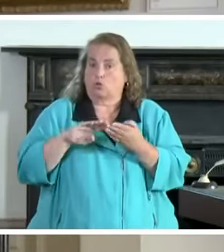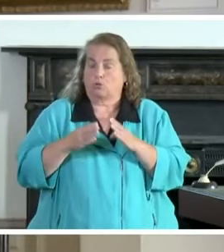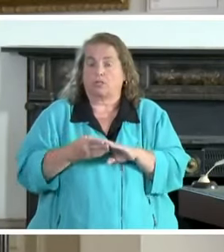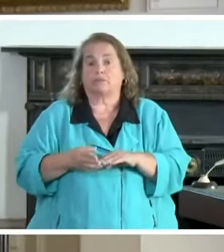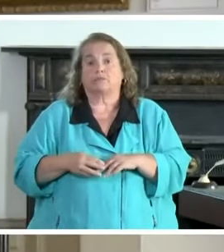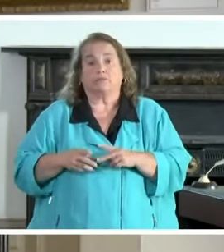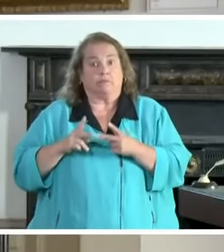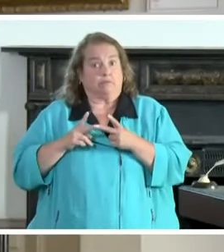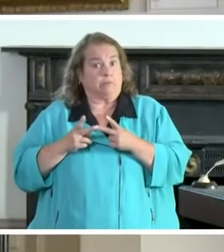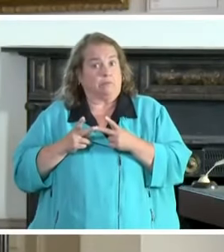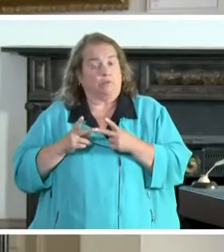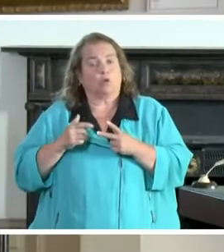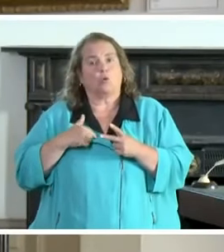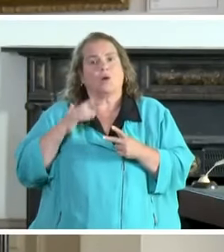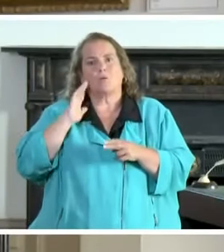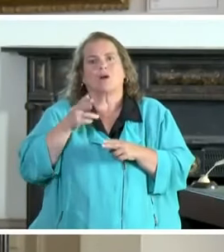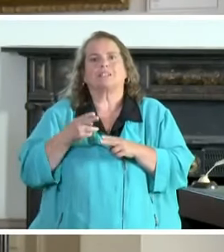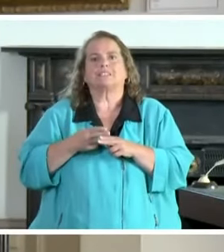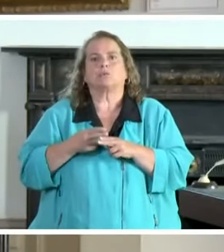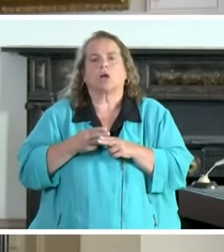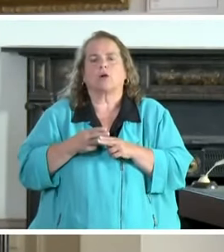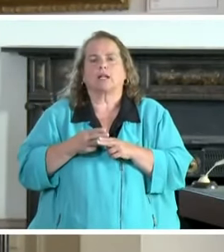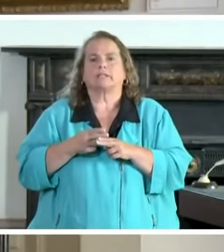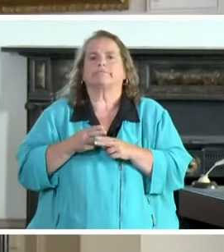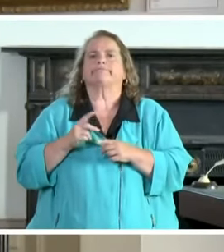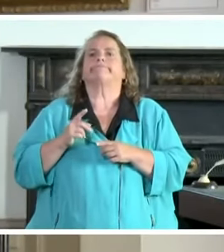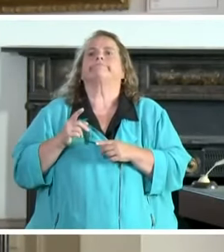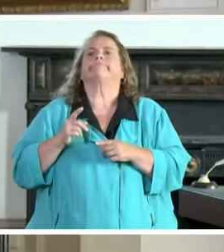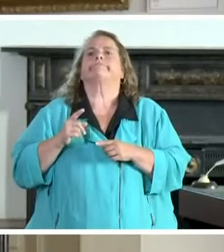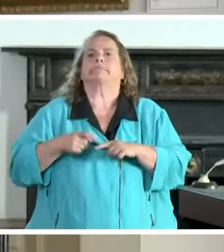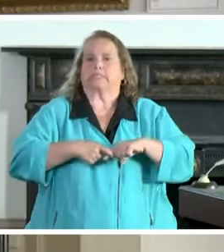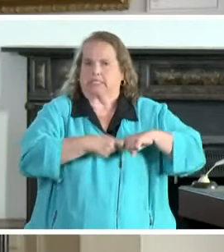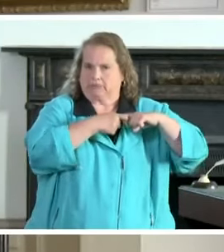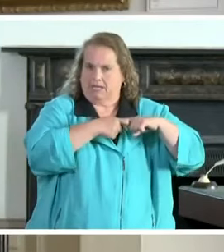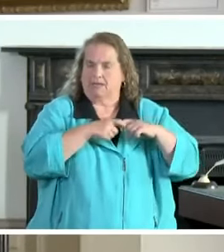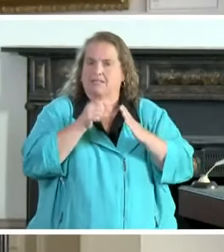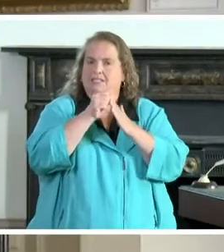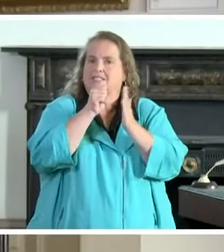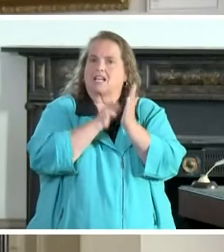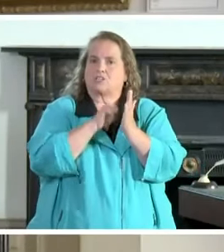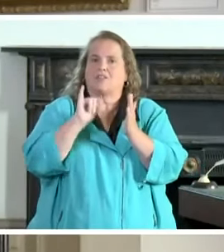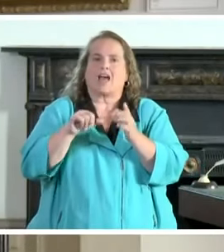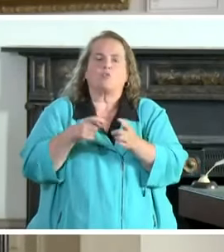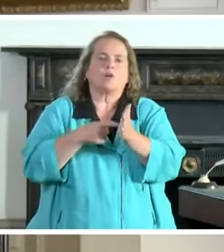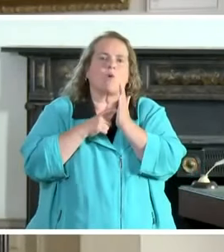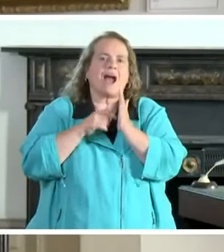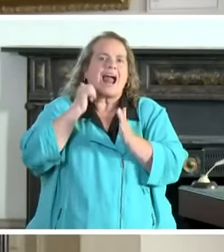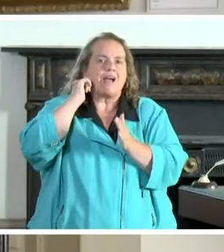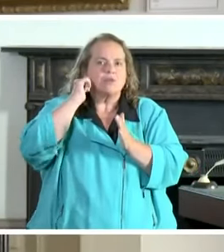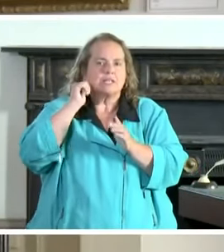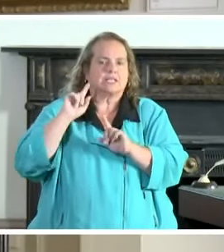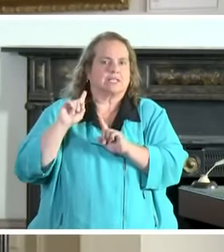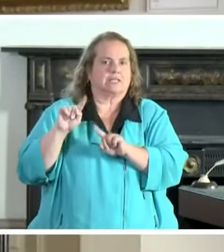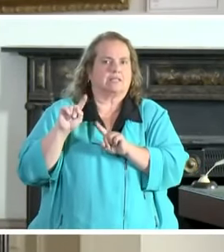Secondly, we will temporarily suspend a statute that requires average daily attendance be utilized in